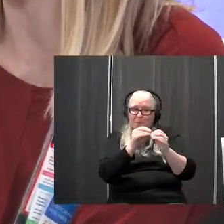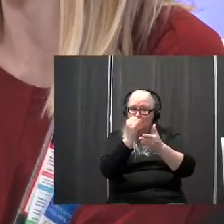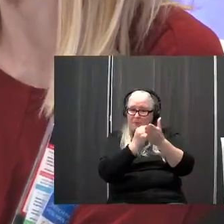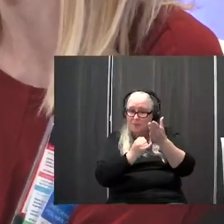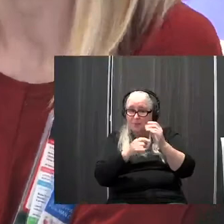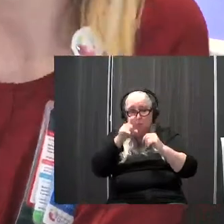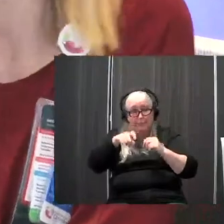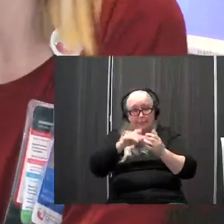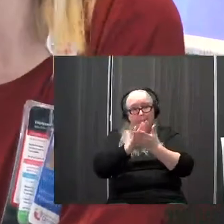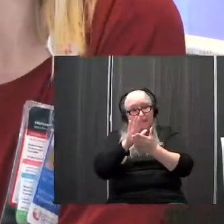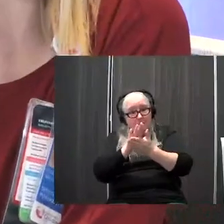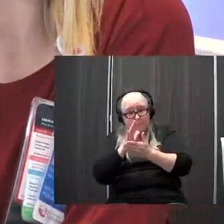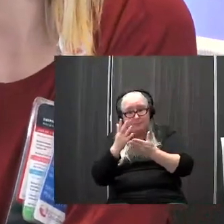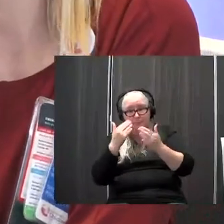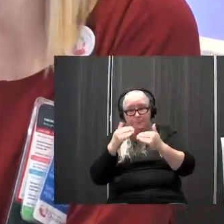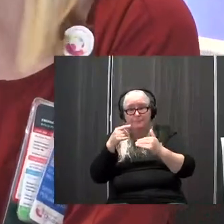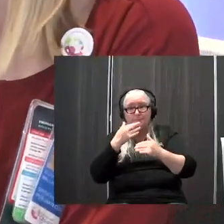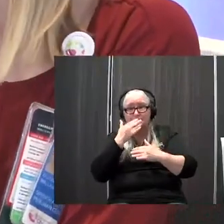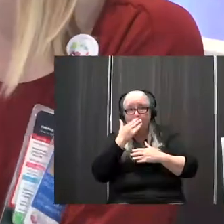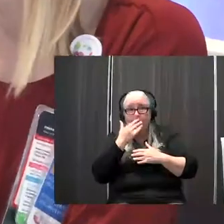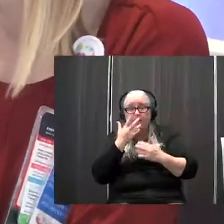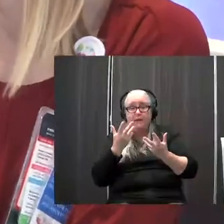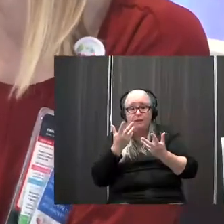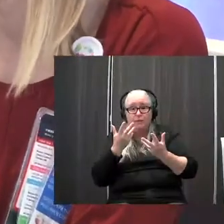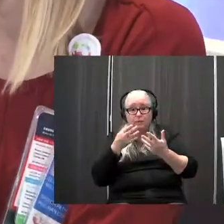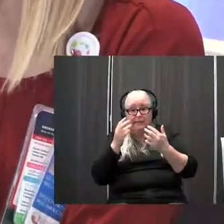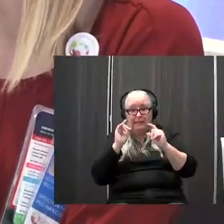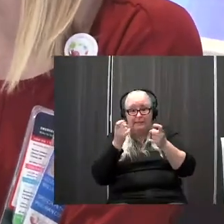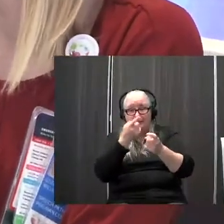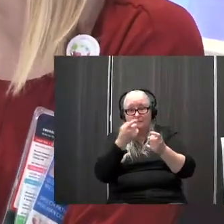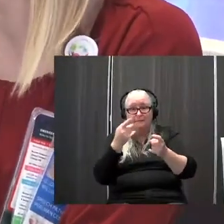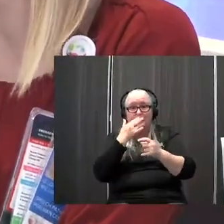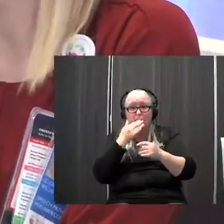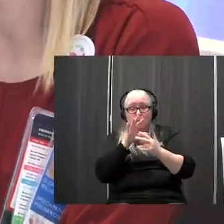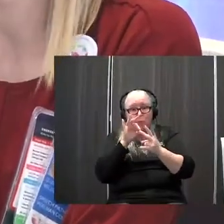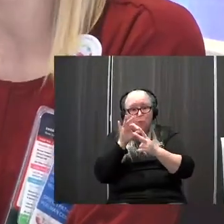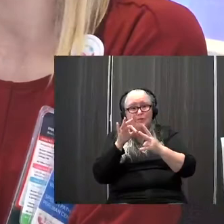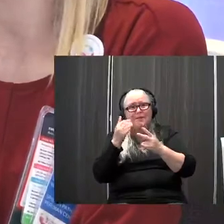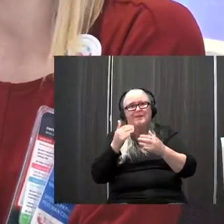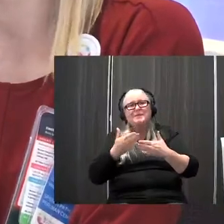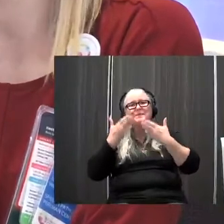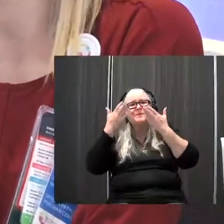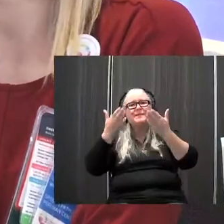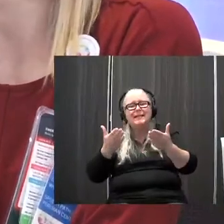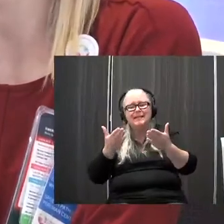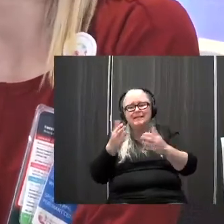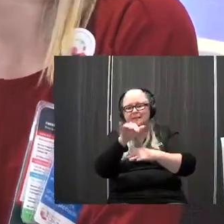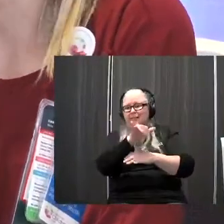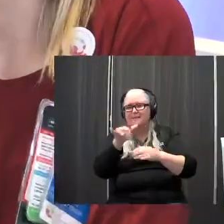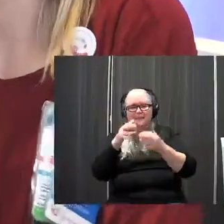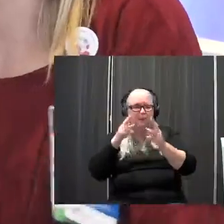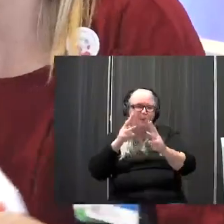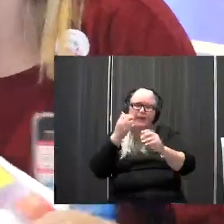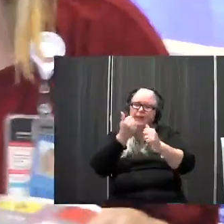you need paper you might get down to colors and allow for a color choice and so these are presented in the same way every time